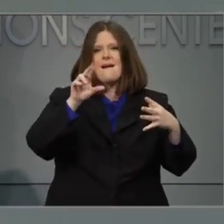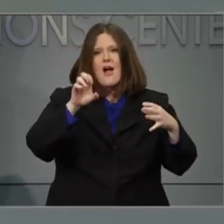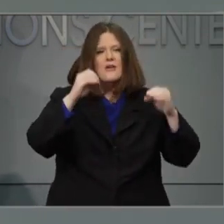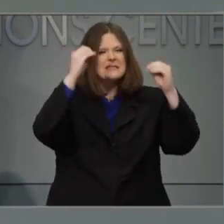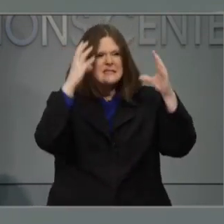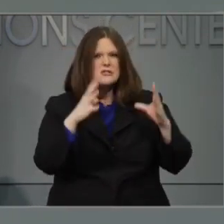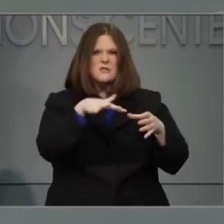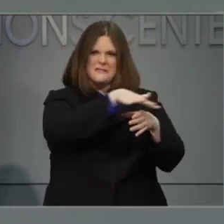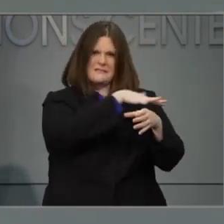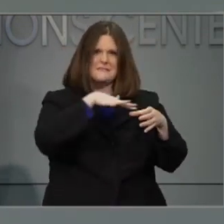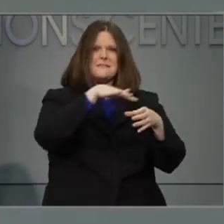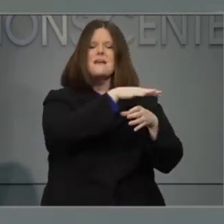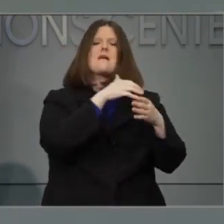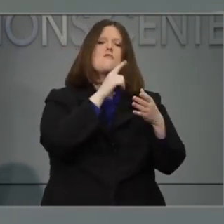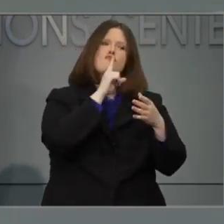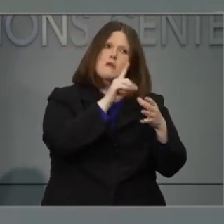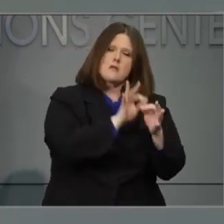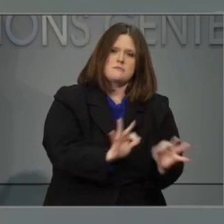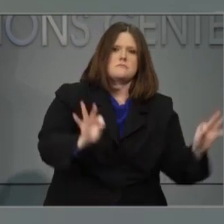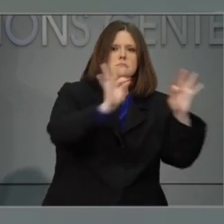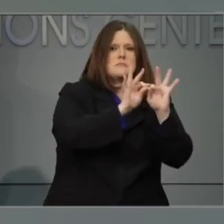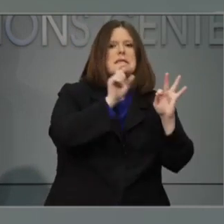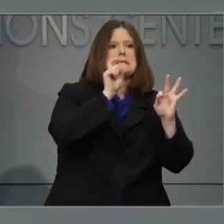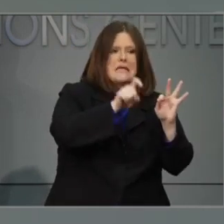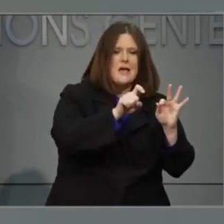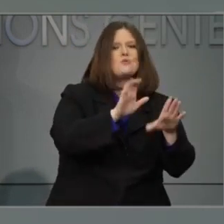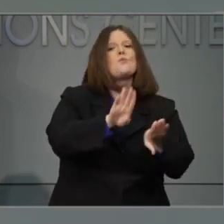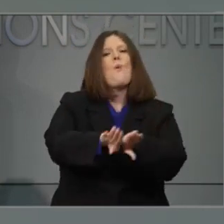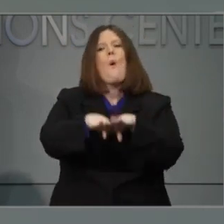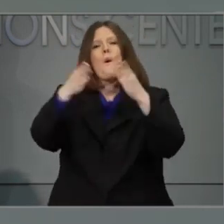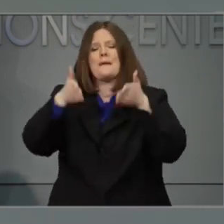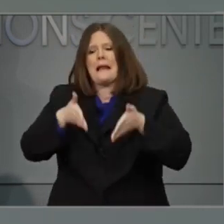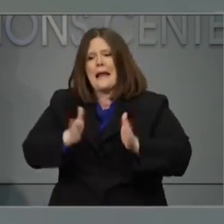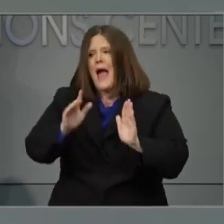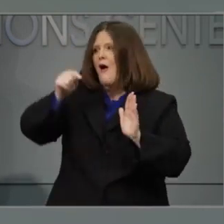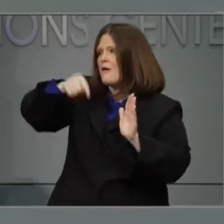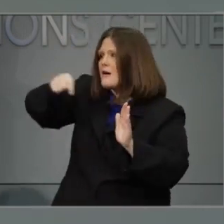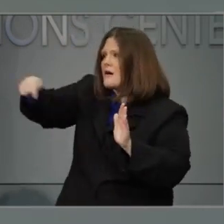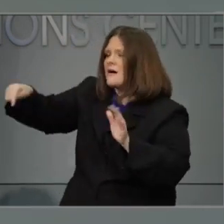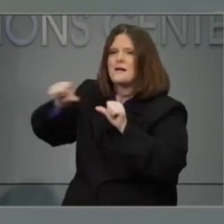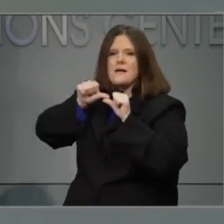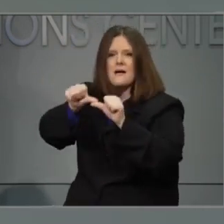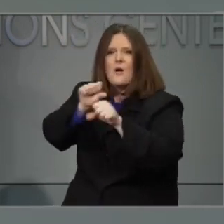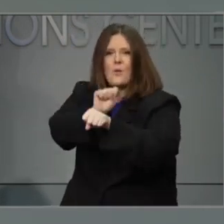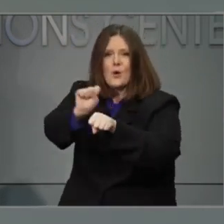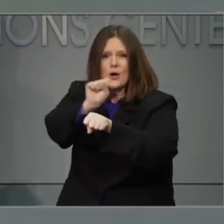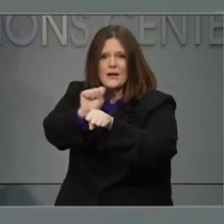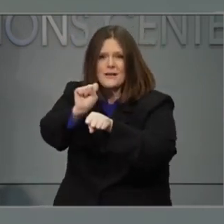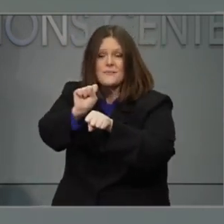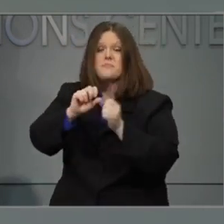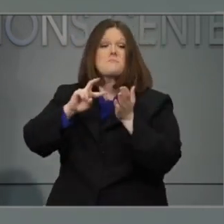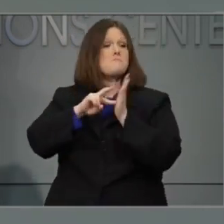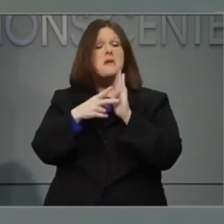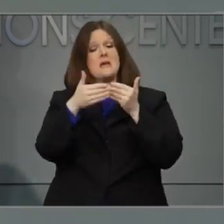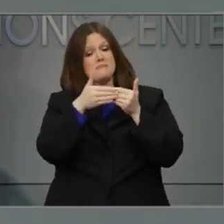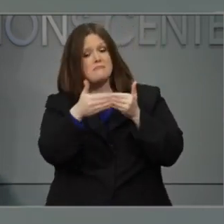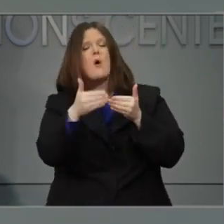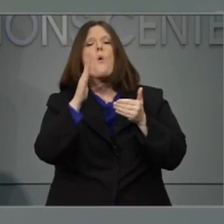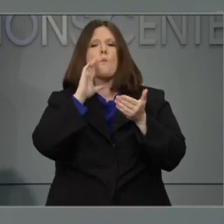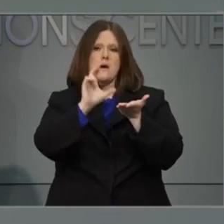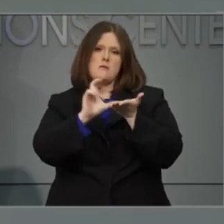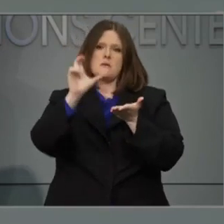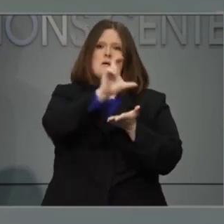our essential services to be there for all of us. We will be providing bonuses to all teachers and staff